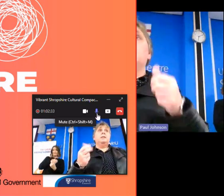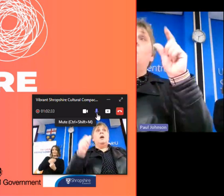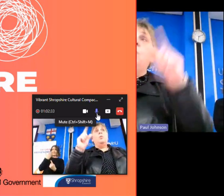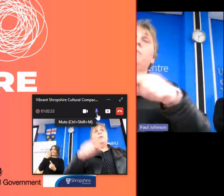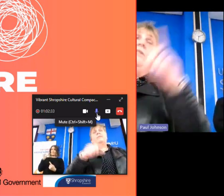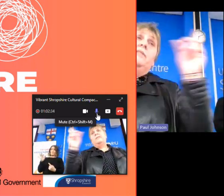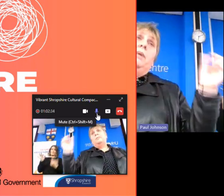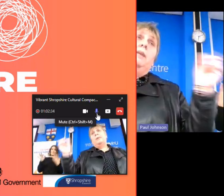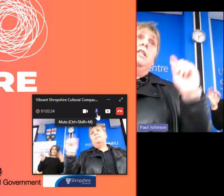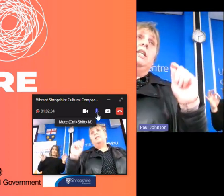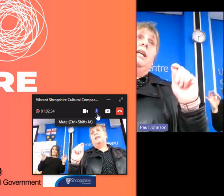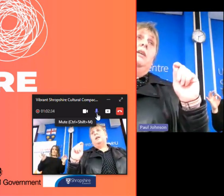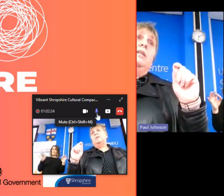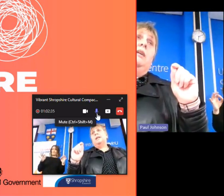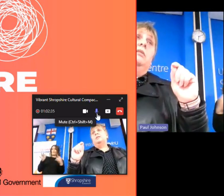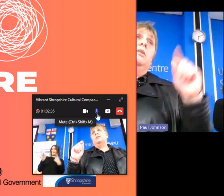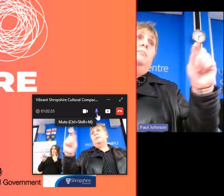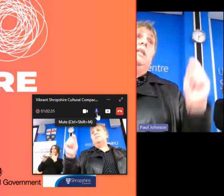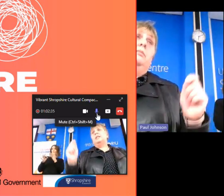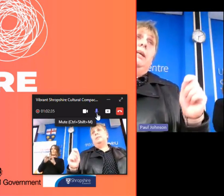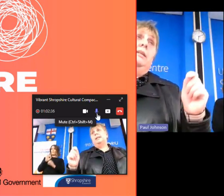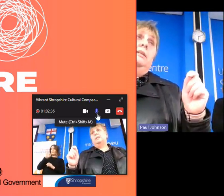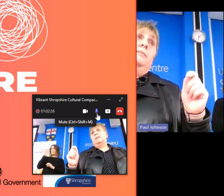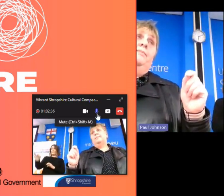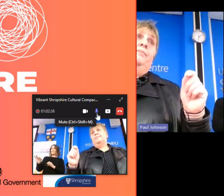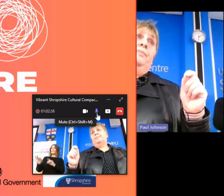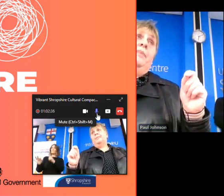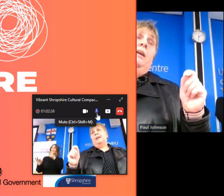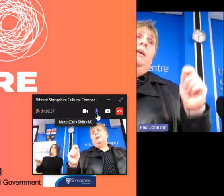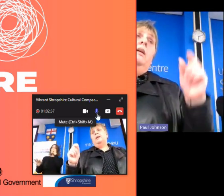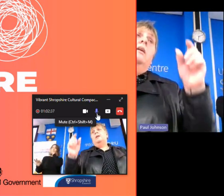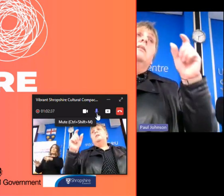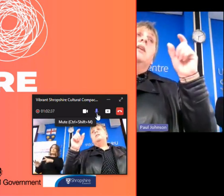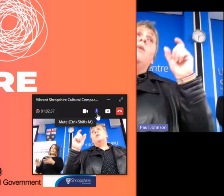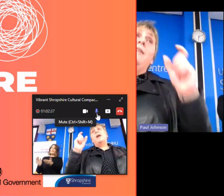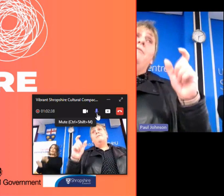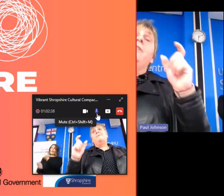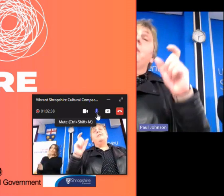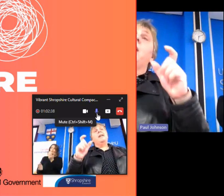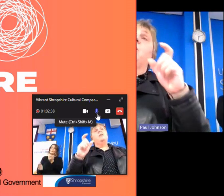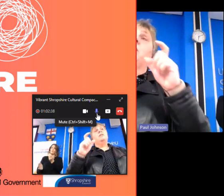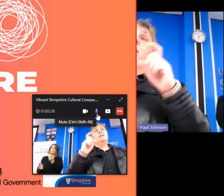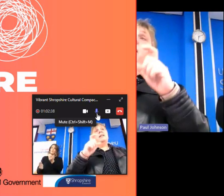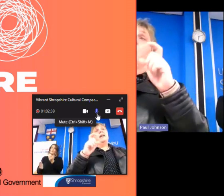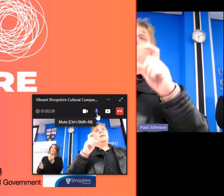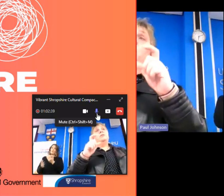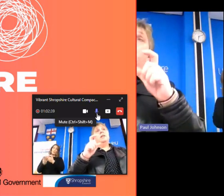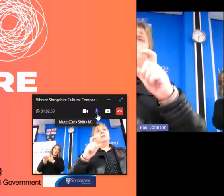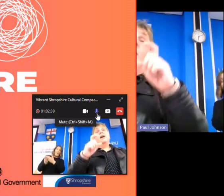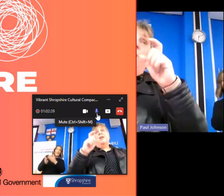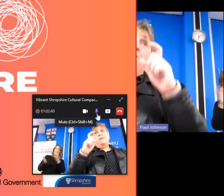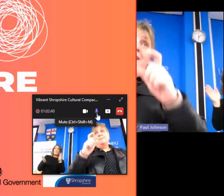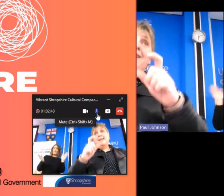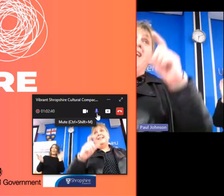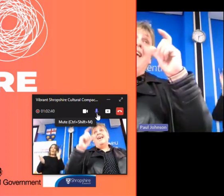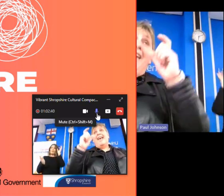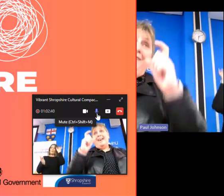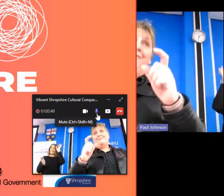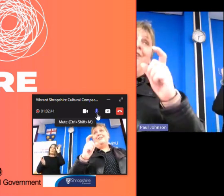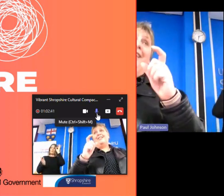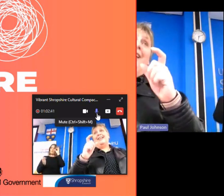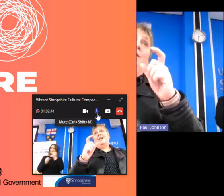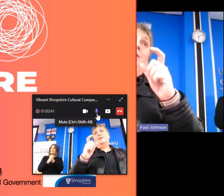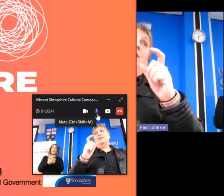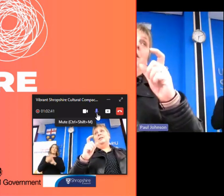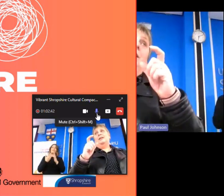50ps 150p immediately goes out to empty your bins so everything else that the council does and i mean